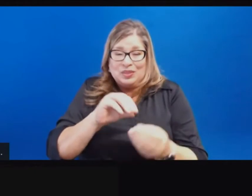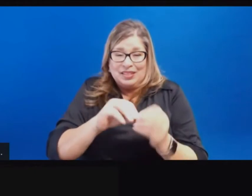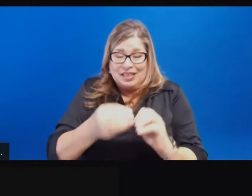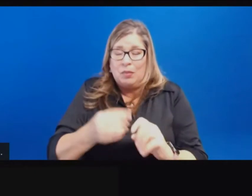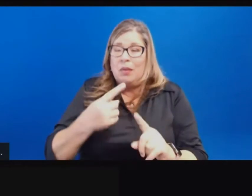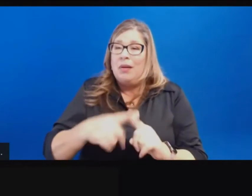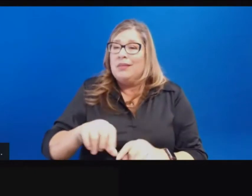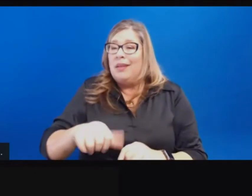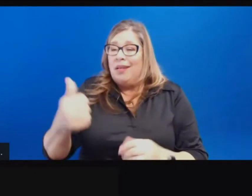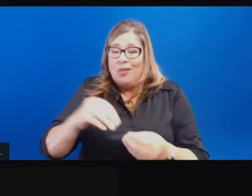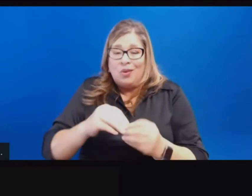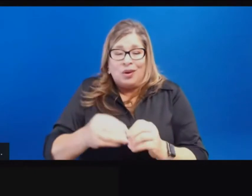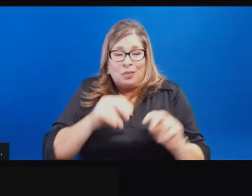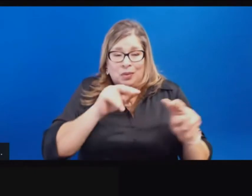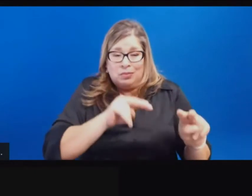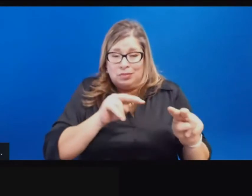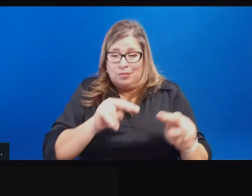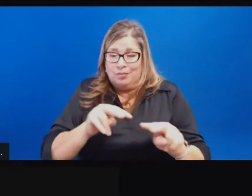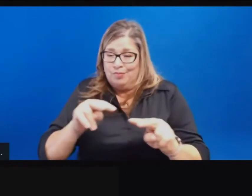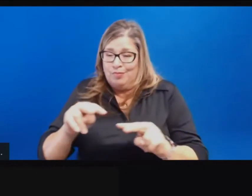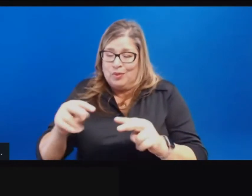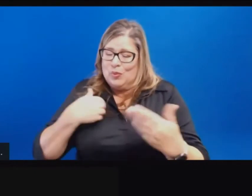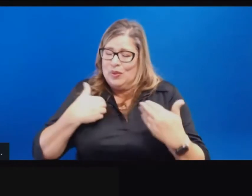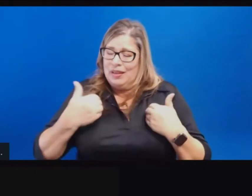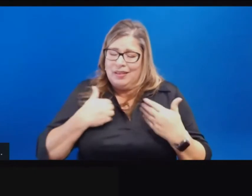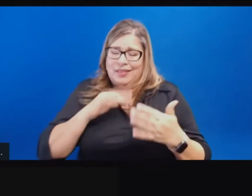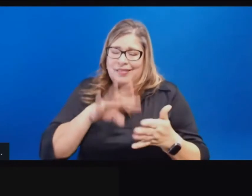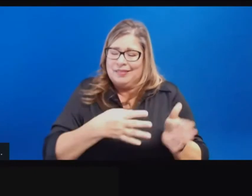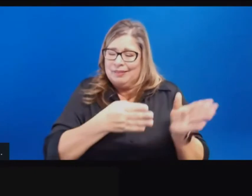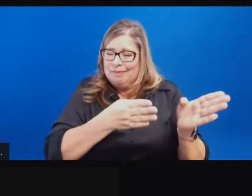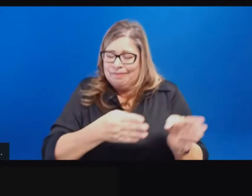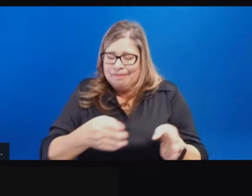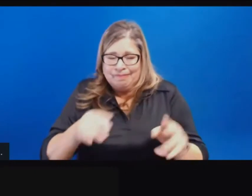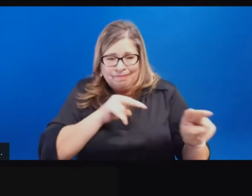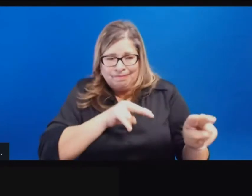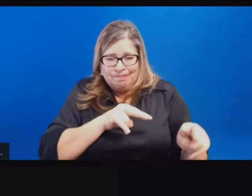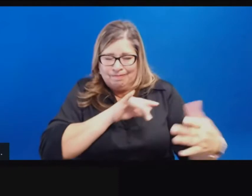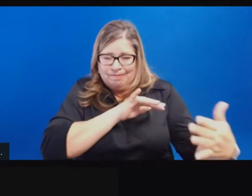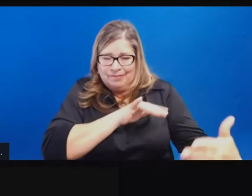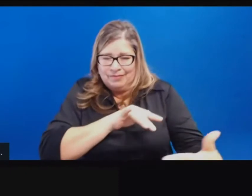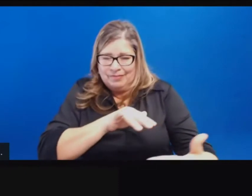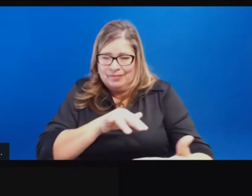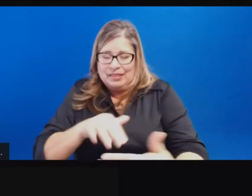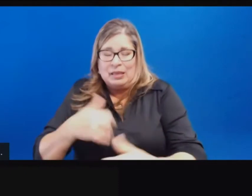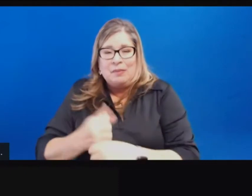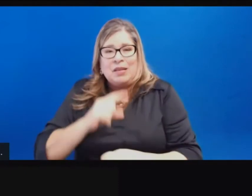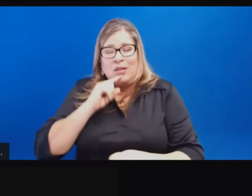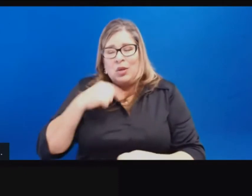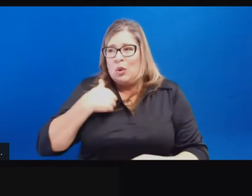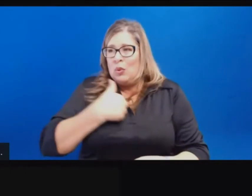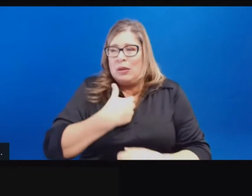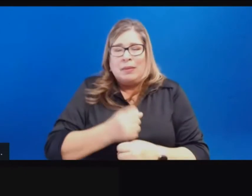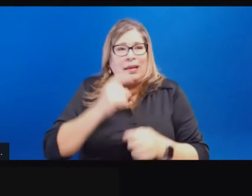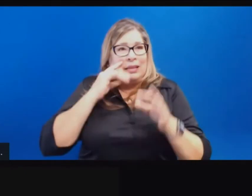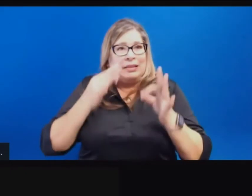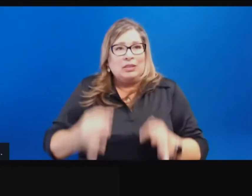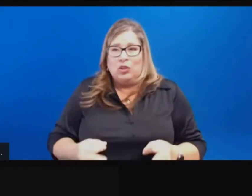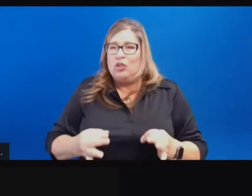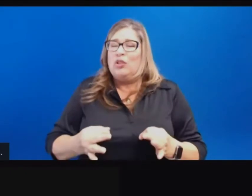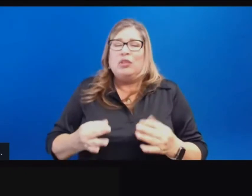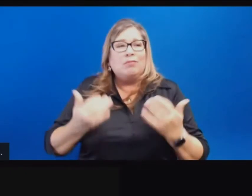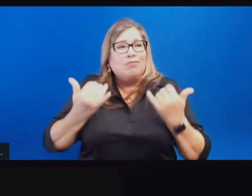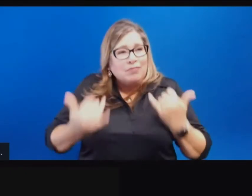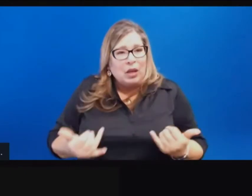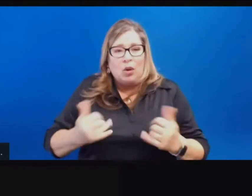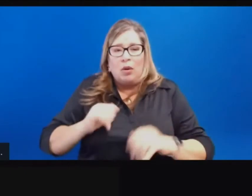tracking through the blueprint and beyond to make sure that California makes real-time decisions based on the conditions that we're seeing in our